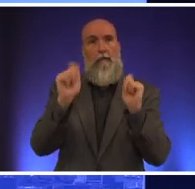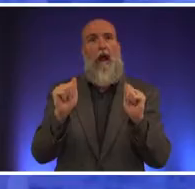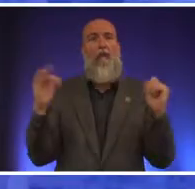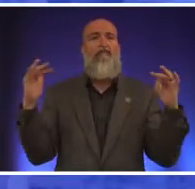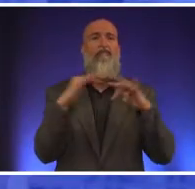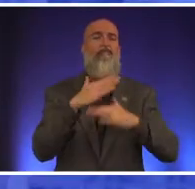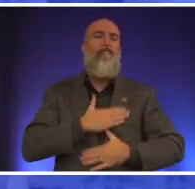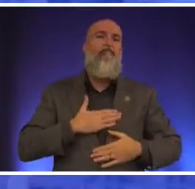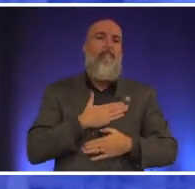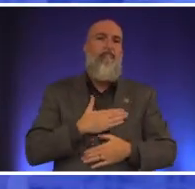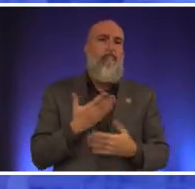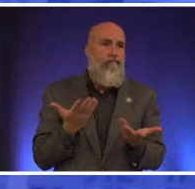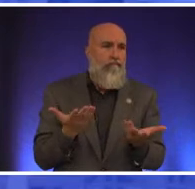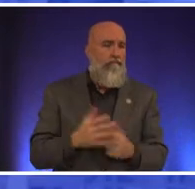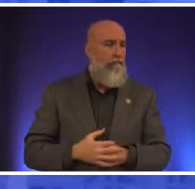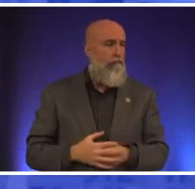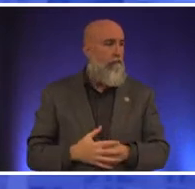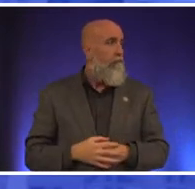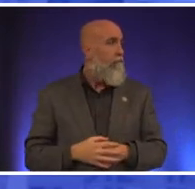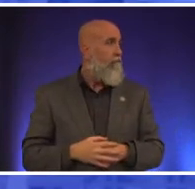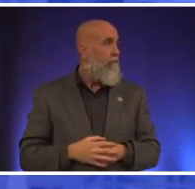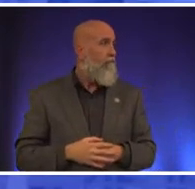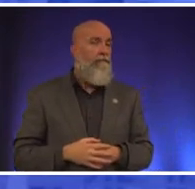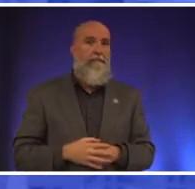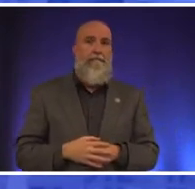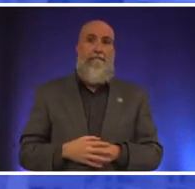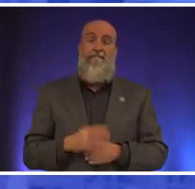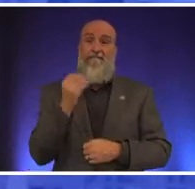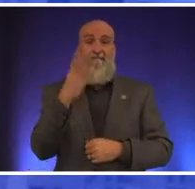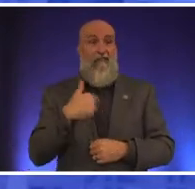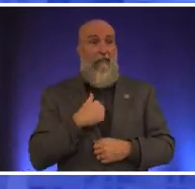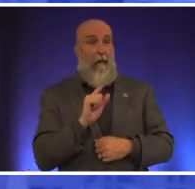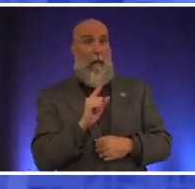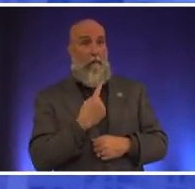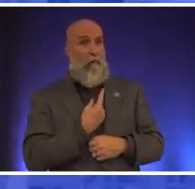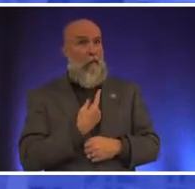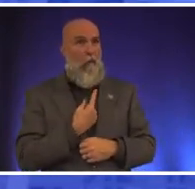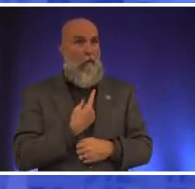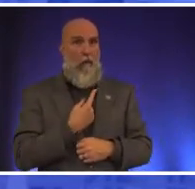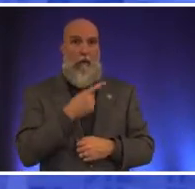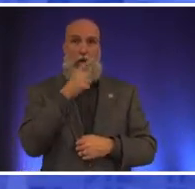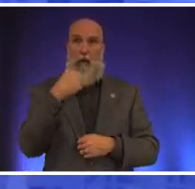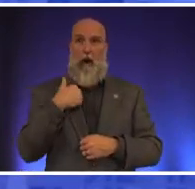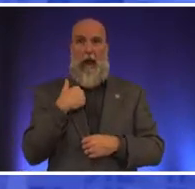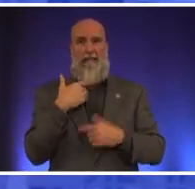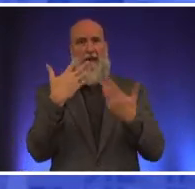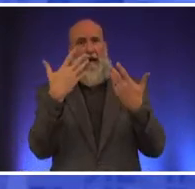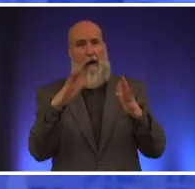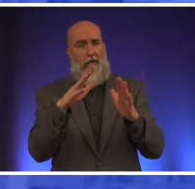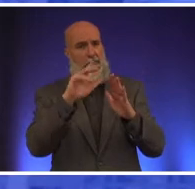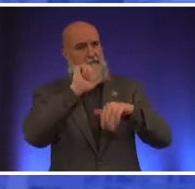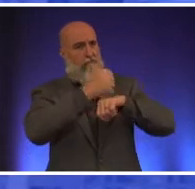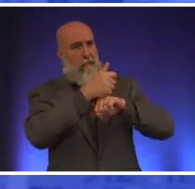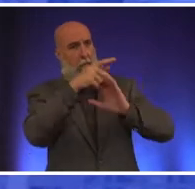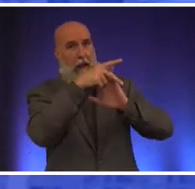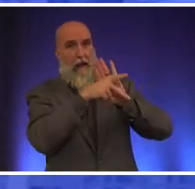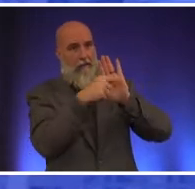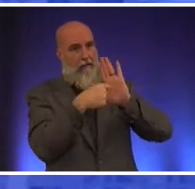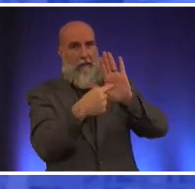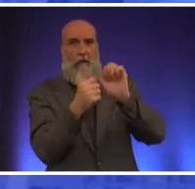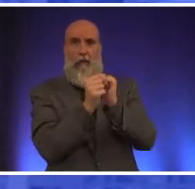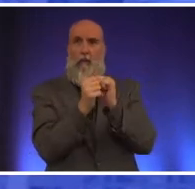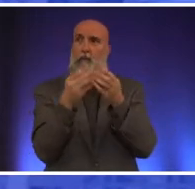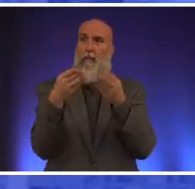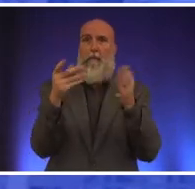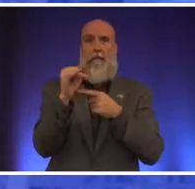i'm the only candidate in this race with a stated policy position on public safety and i know that when people